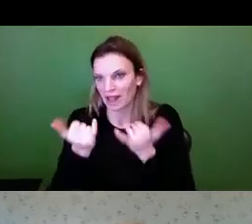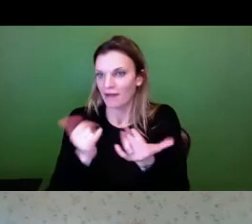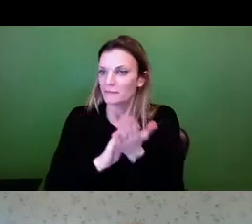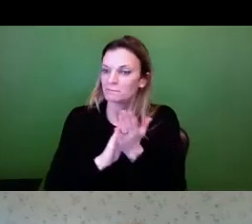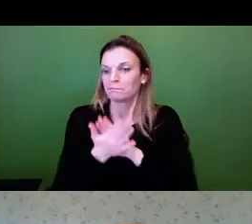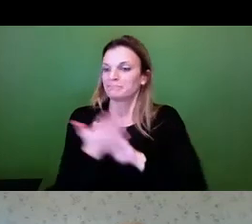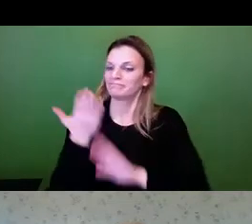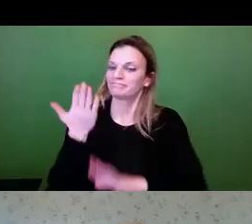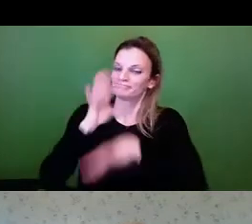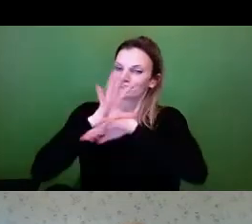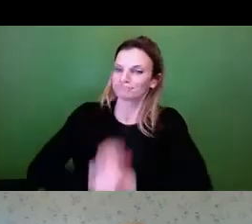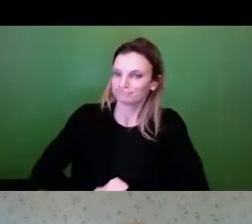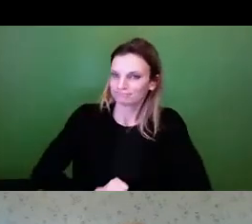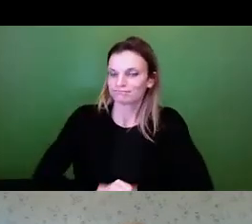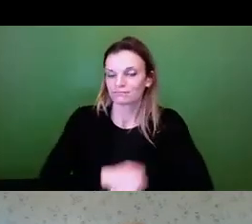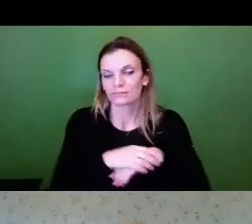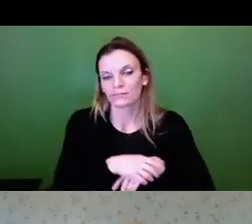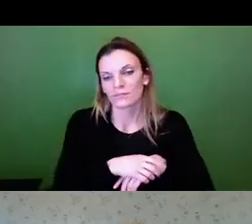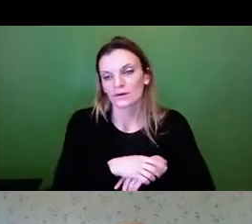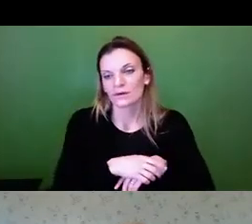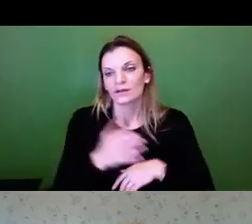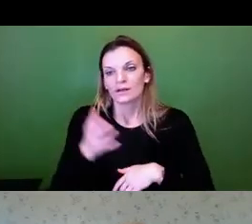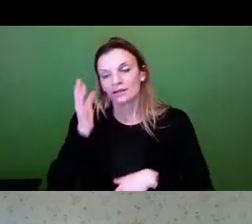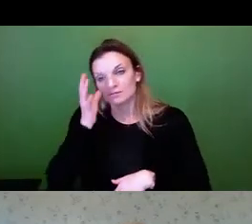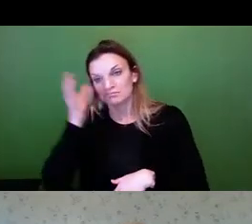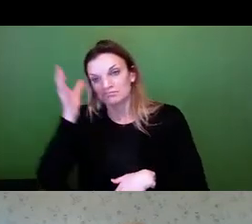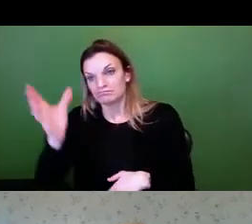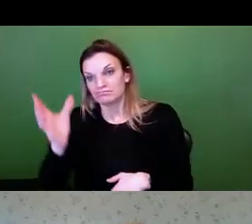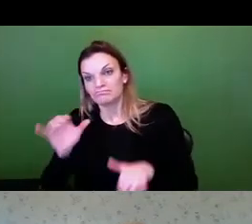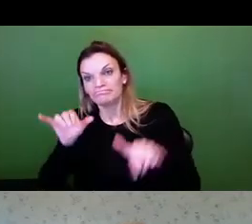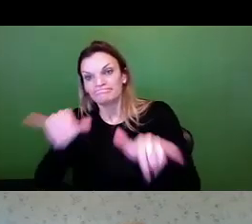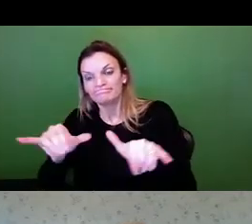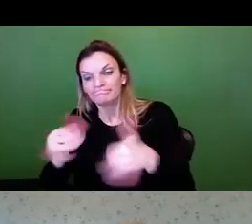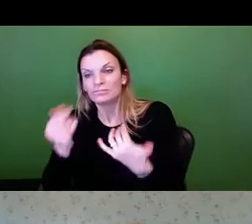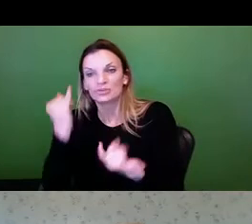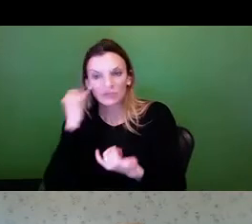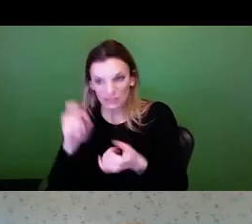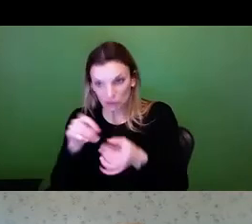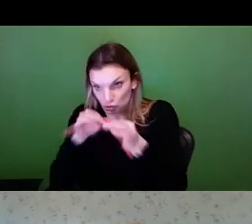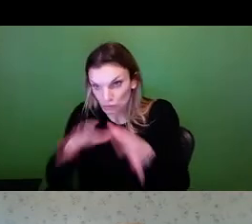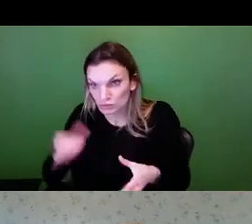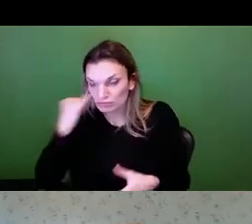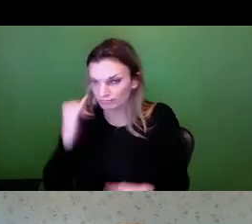that come in to meet with us, if need be, we can also have a sign language interpreter for those folks.